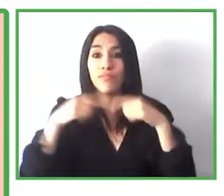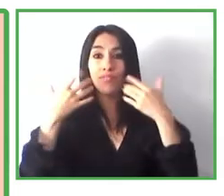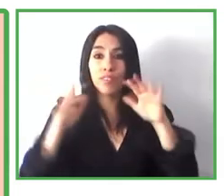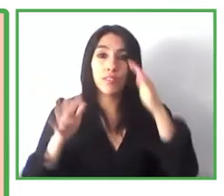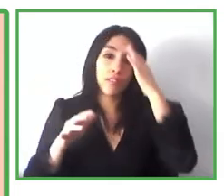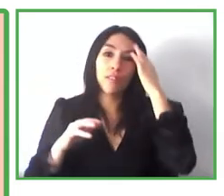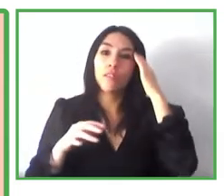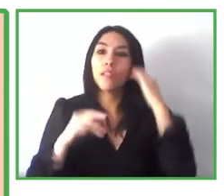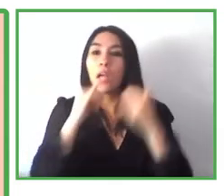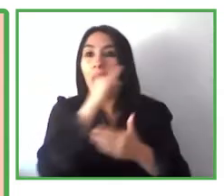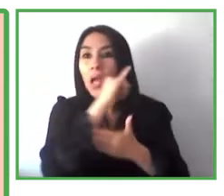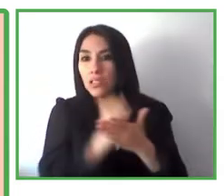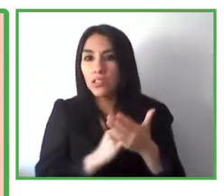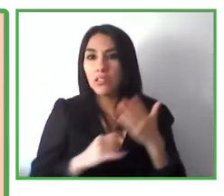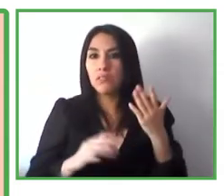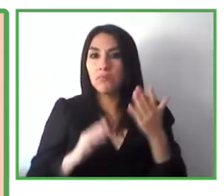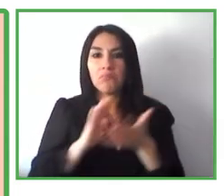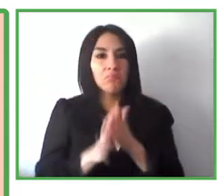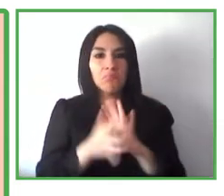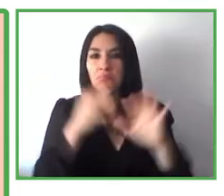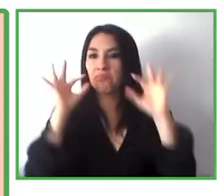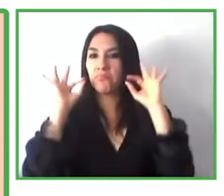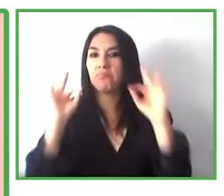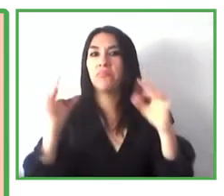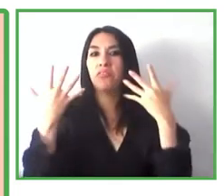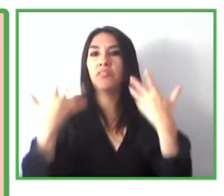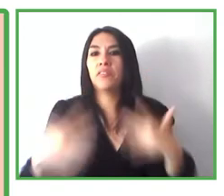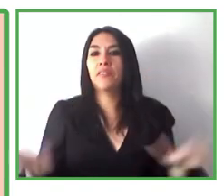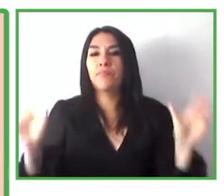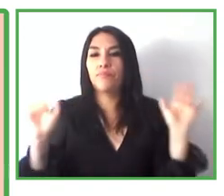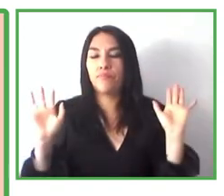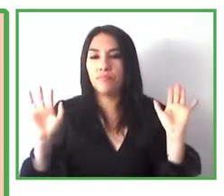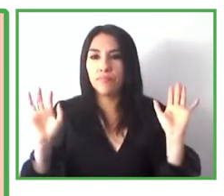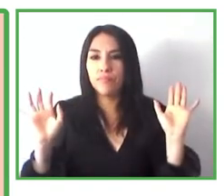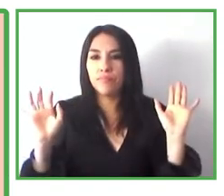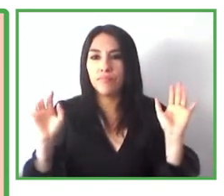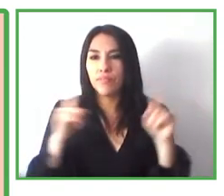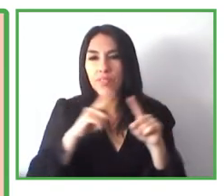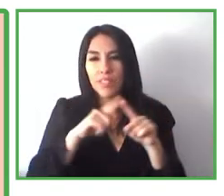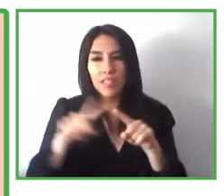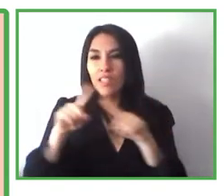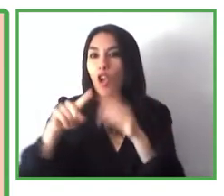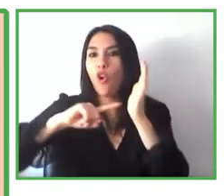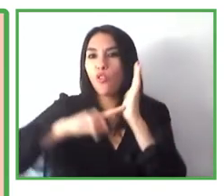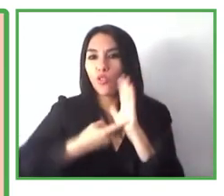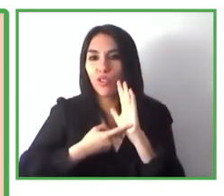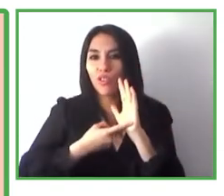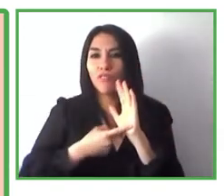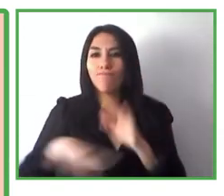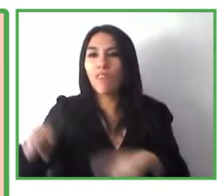end there for us. Rather, we continue to use technologies, specifically different